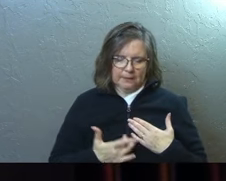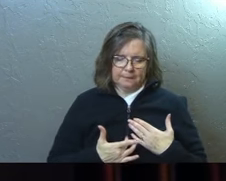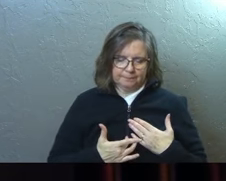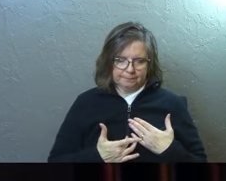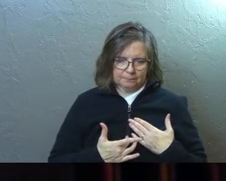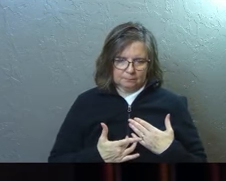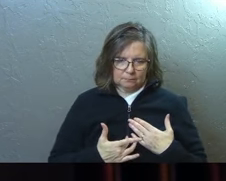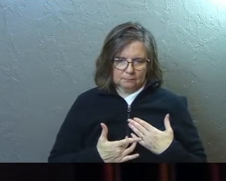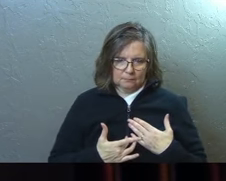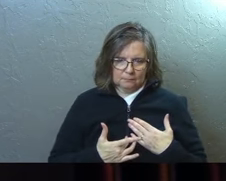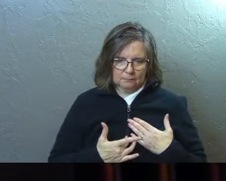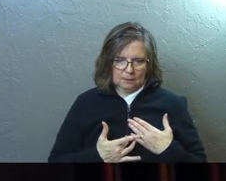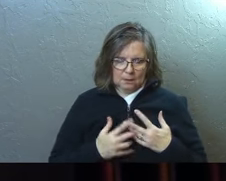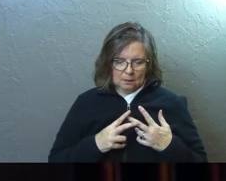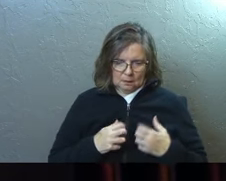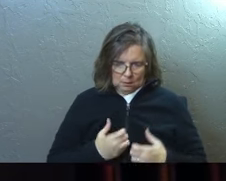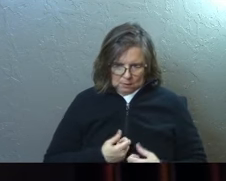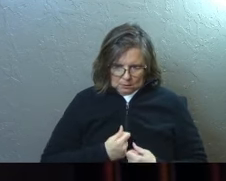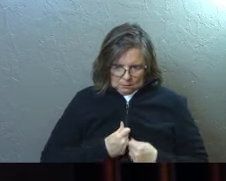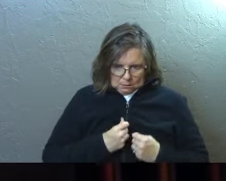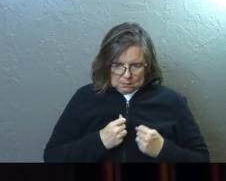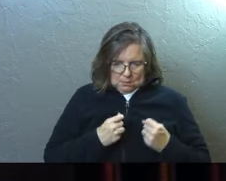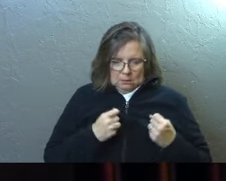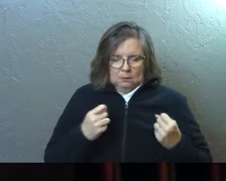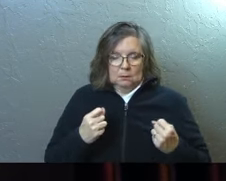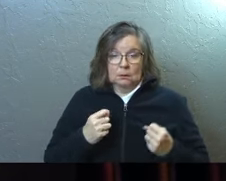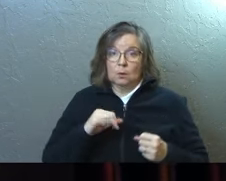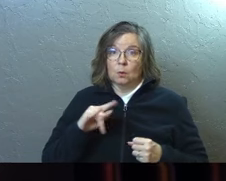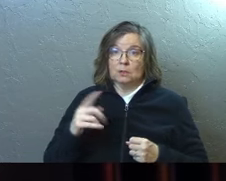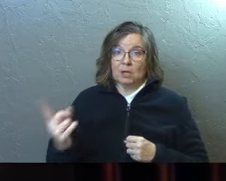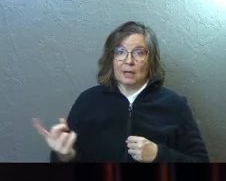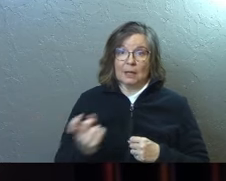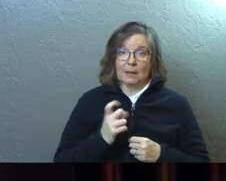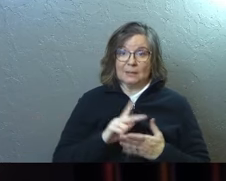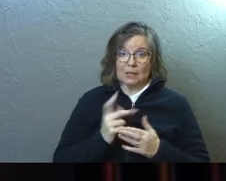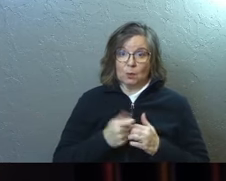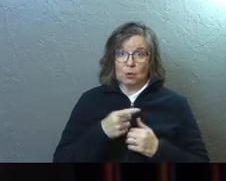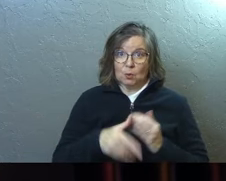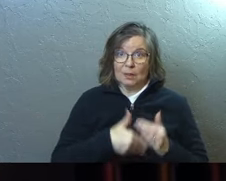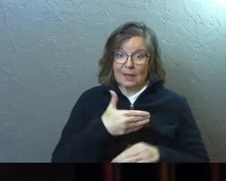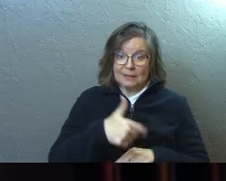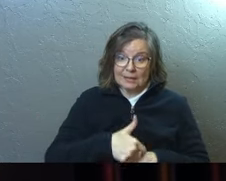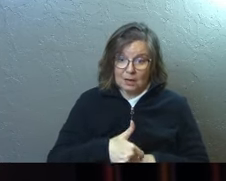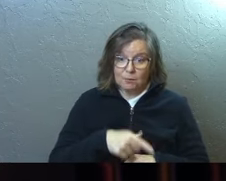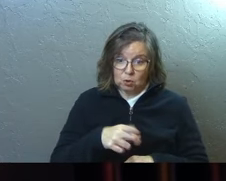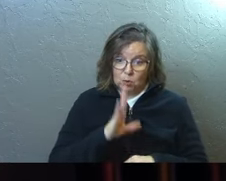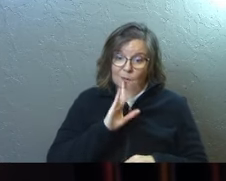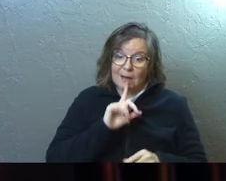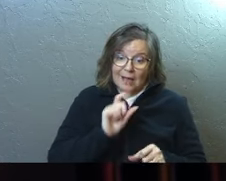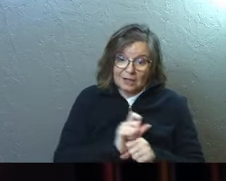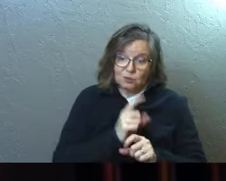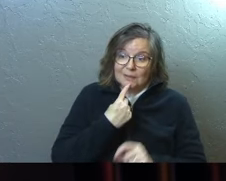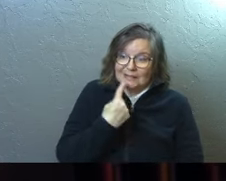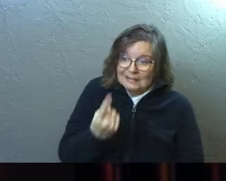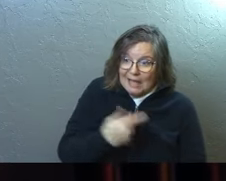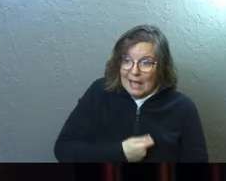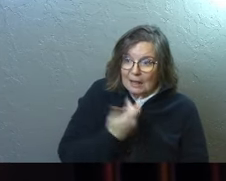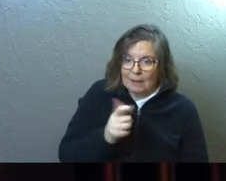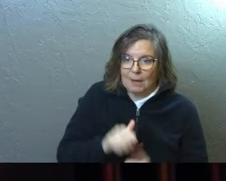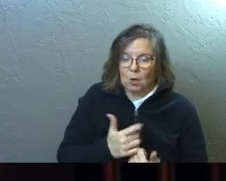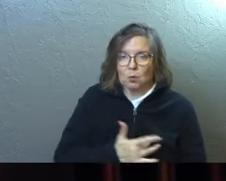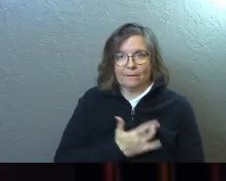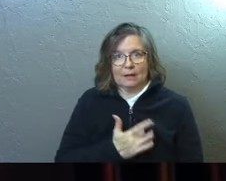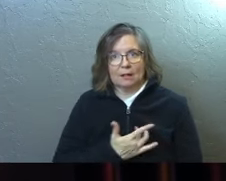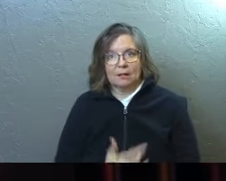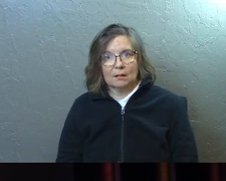to drive into this. I'm going to step into this. When Jake walks into the kitchen with you next time, you're actually going to tell him how you